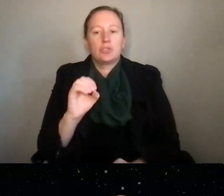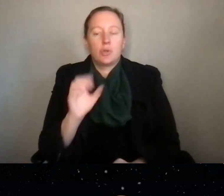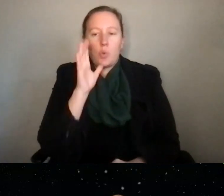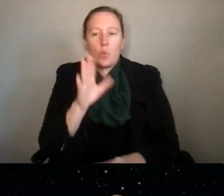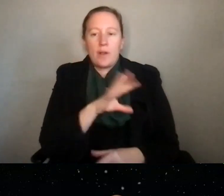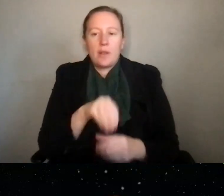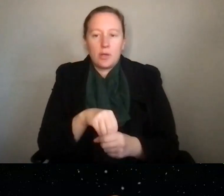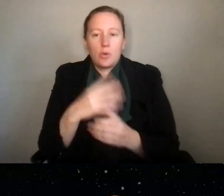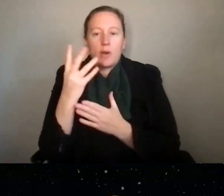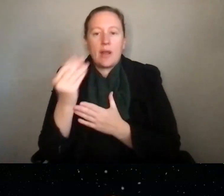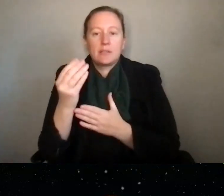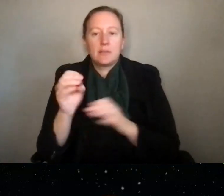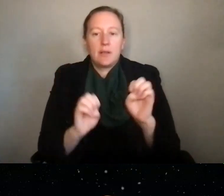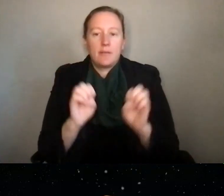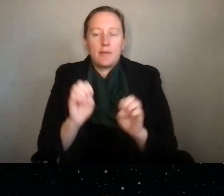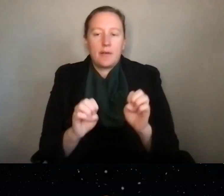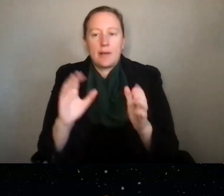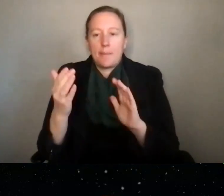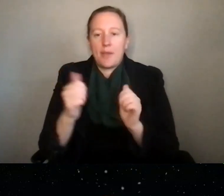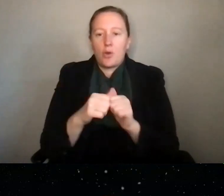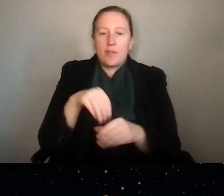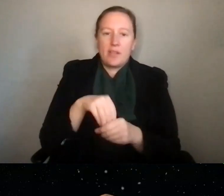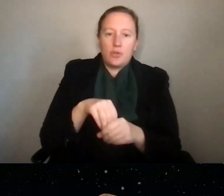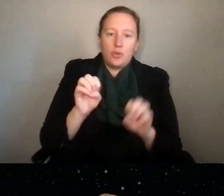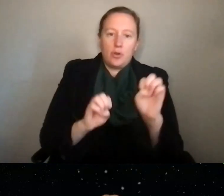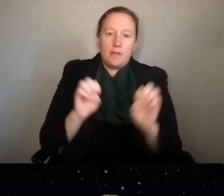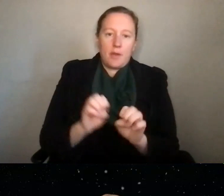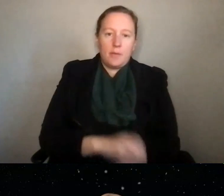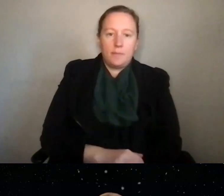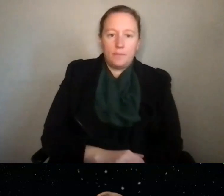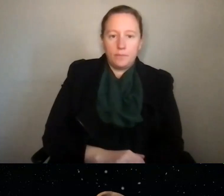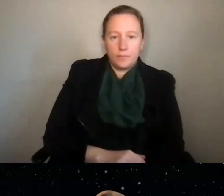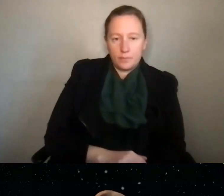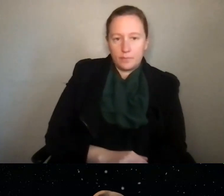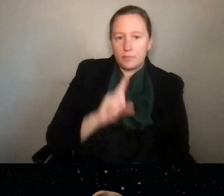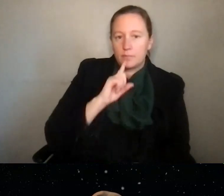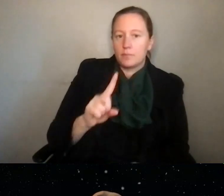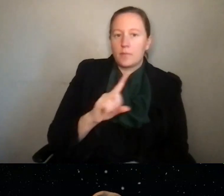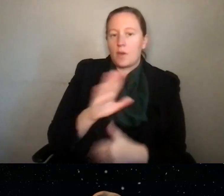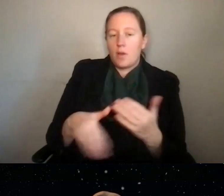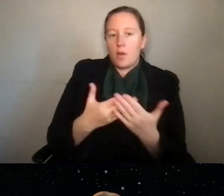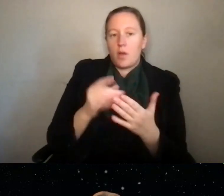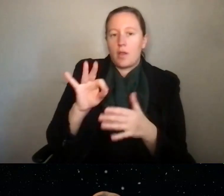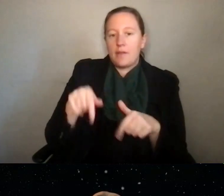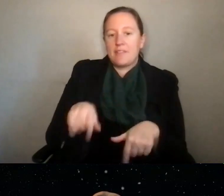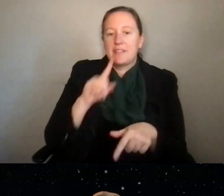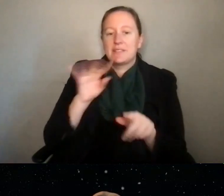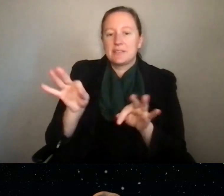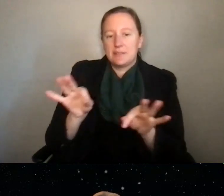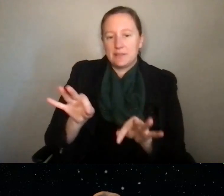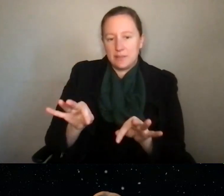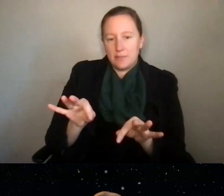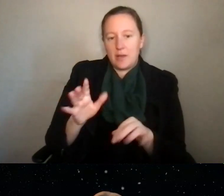external evaluation versus internal evaluation? Sure. Sure. So all of this is laid out in the